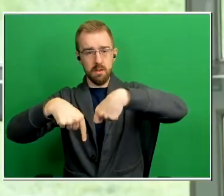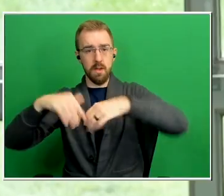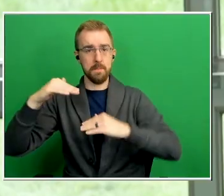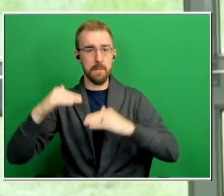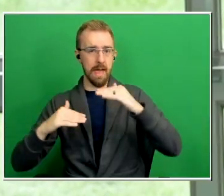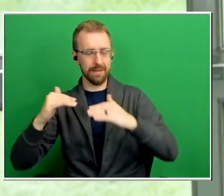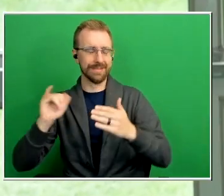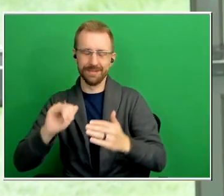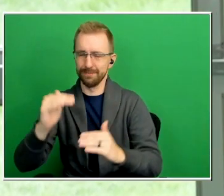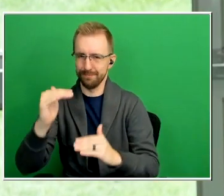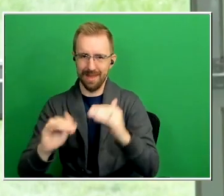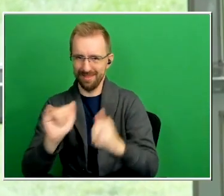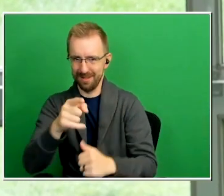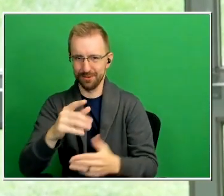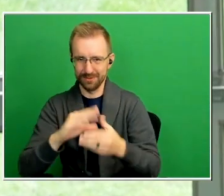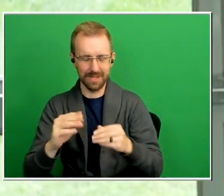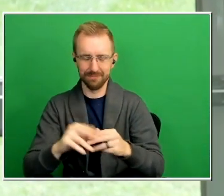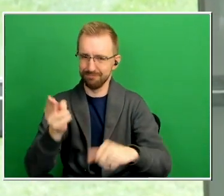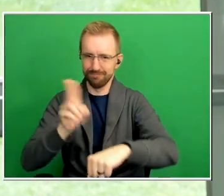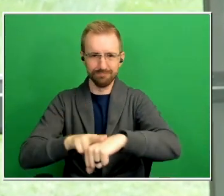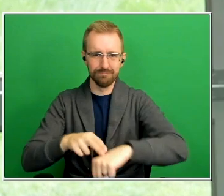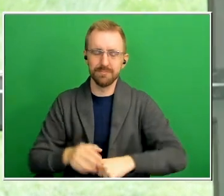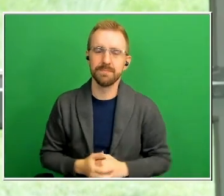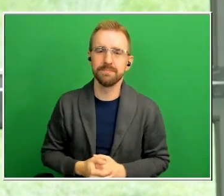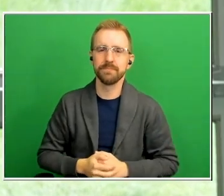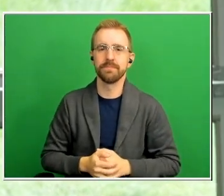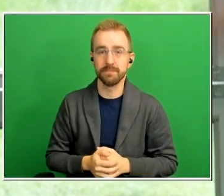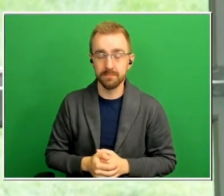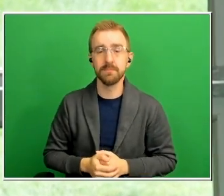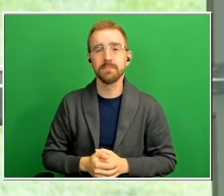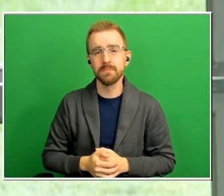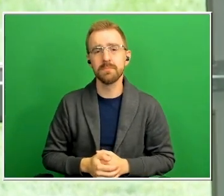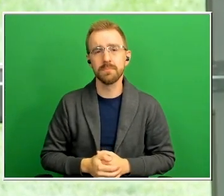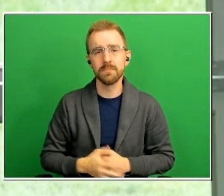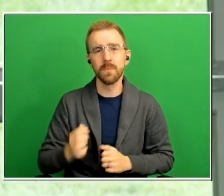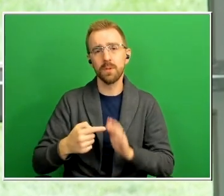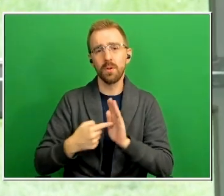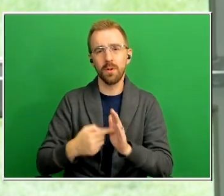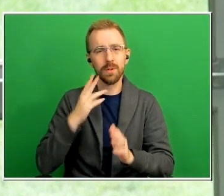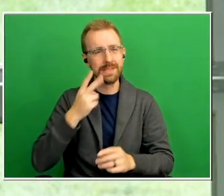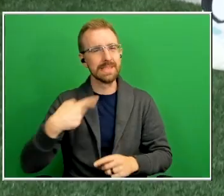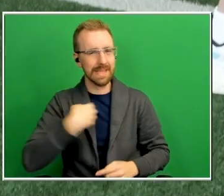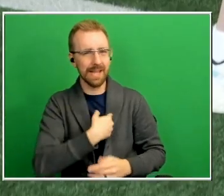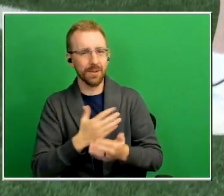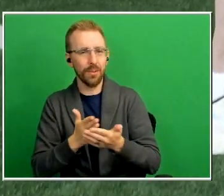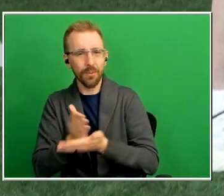well all right i want to show here you'll see just kind of go through some more stretches